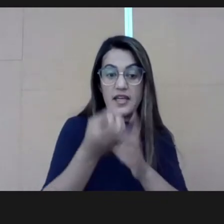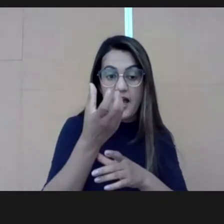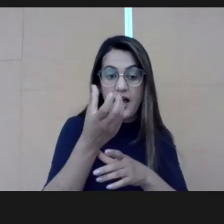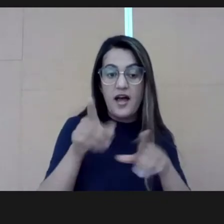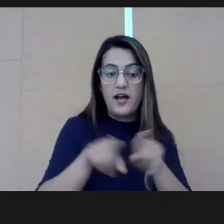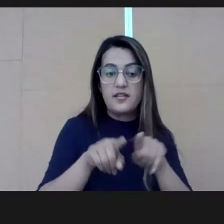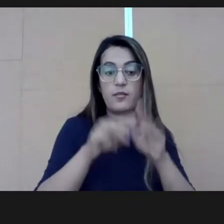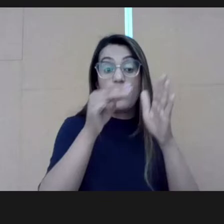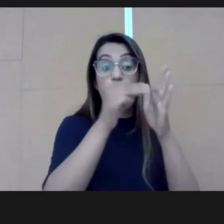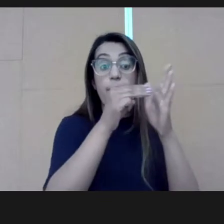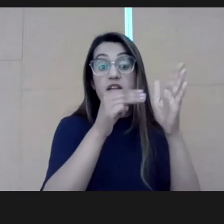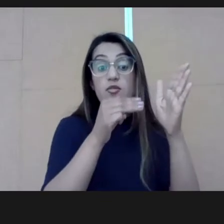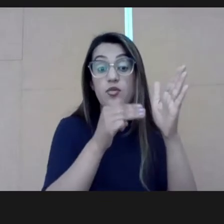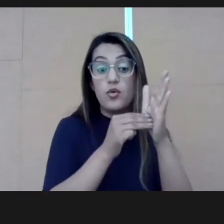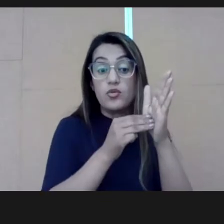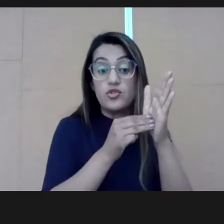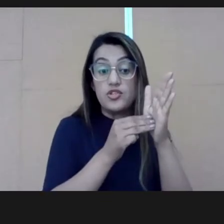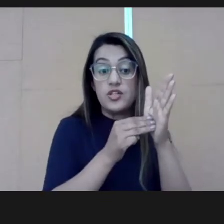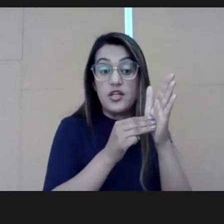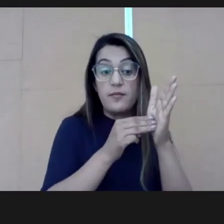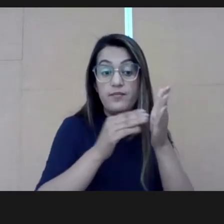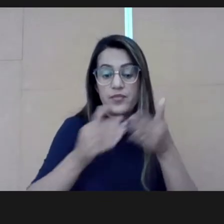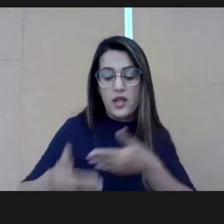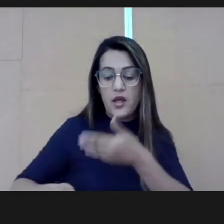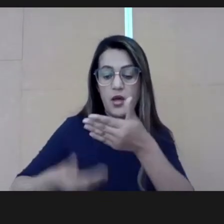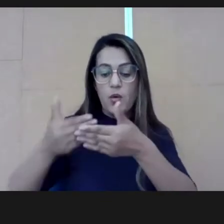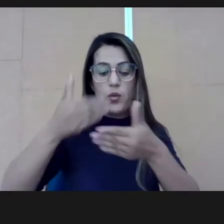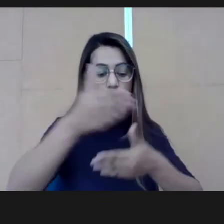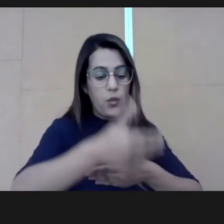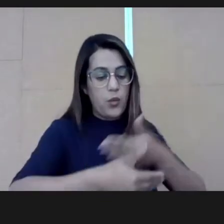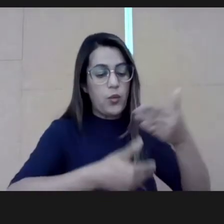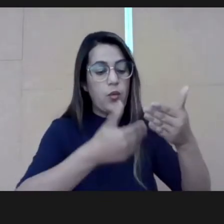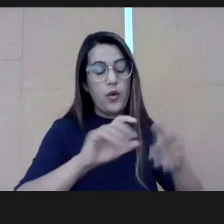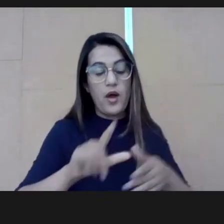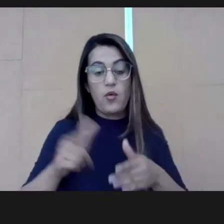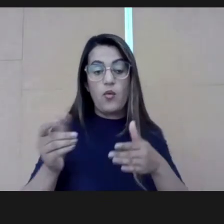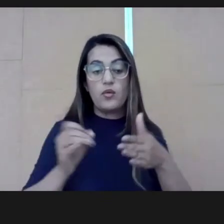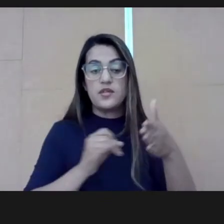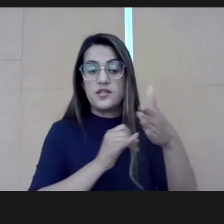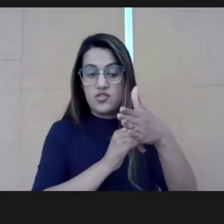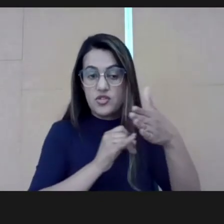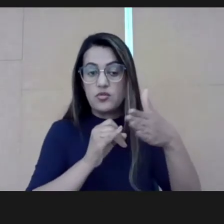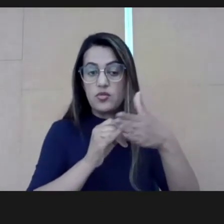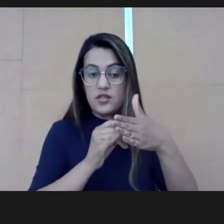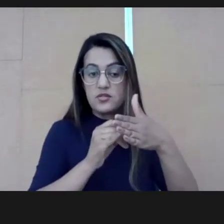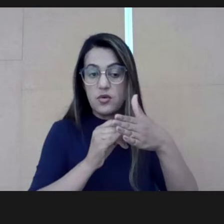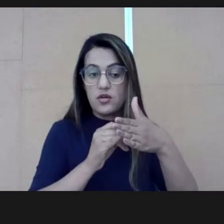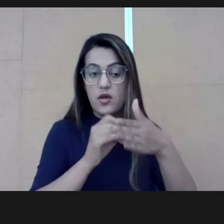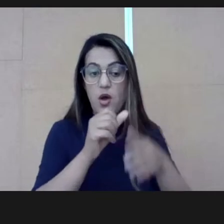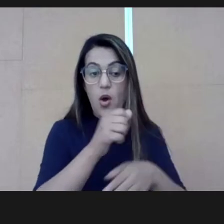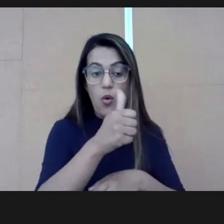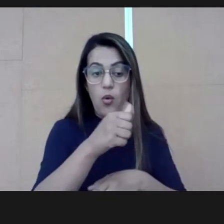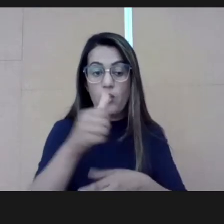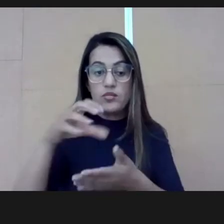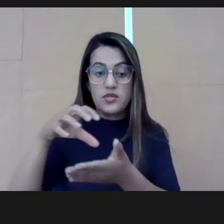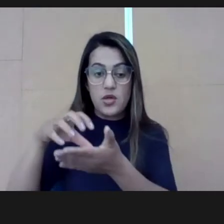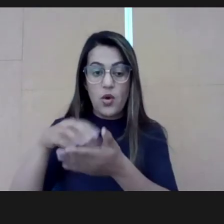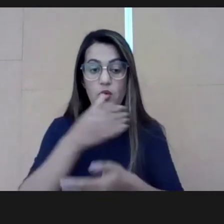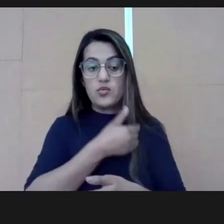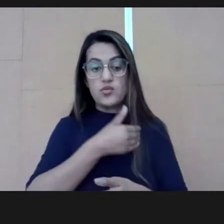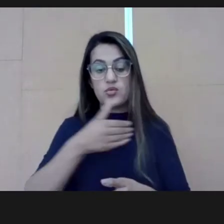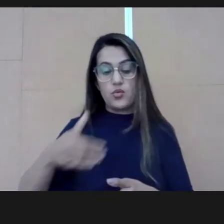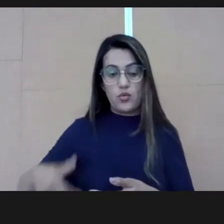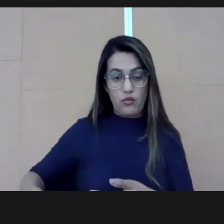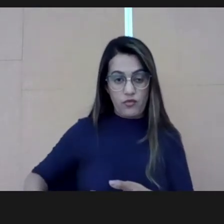create a new methodology with a guide, and share this guide. We brought 11